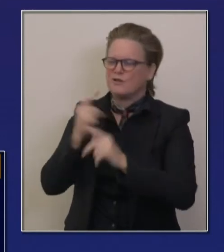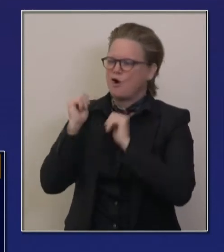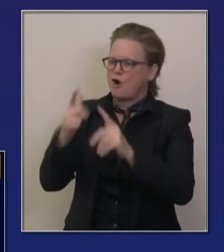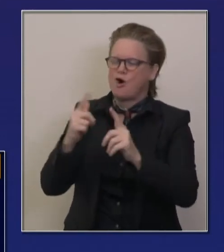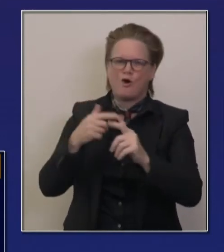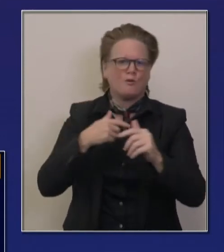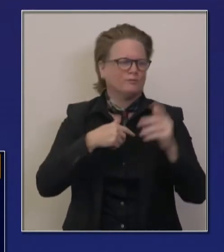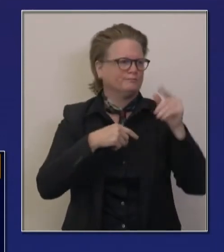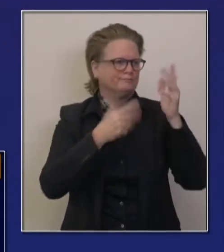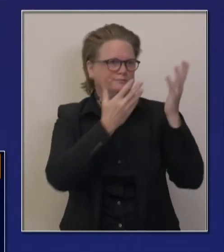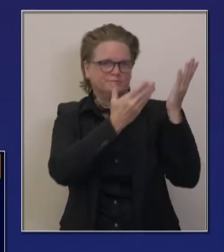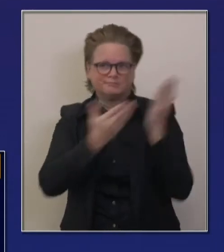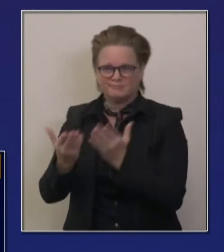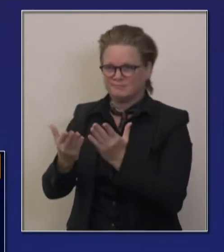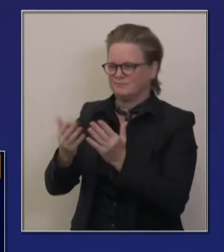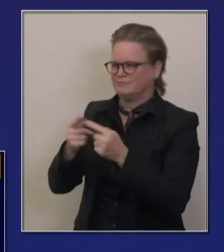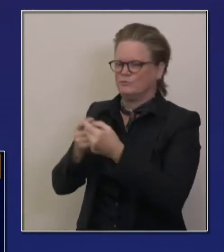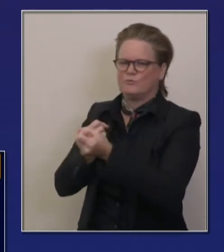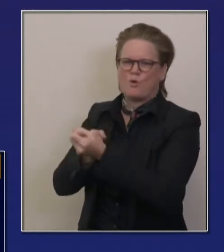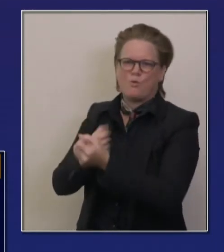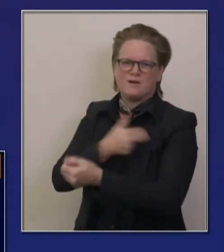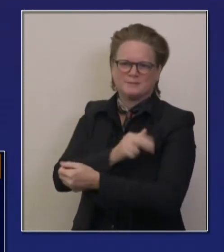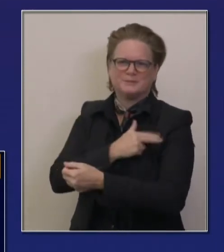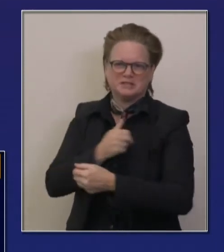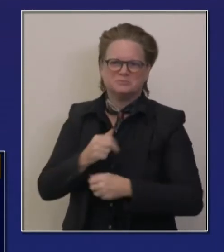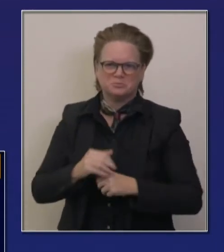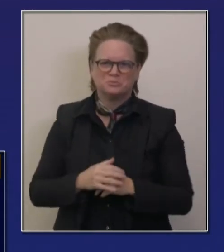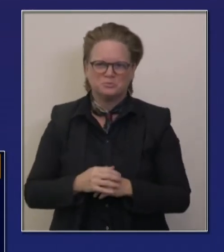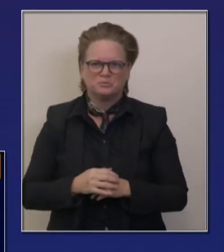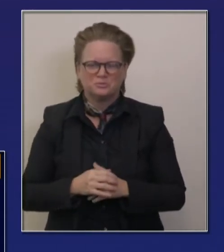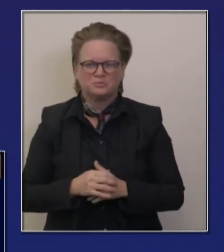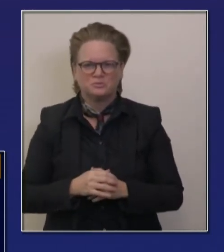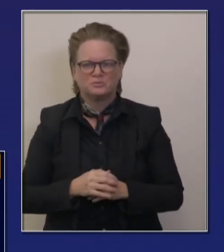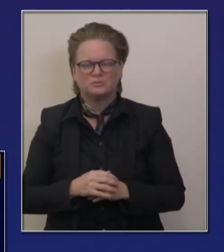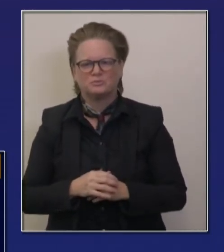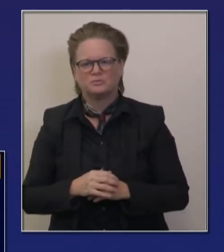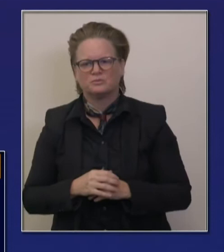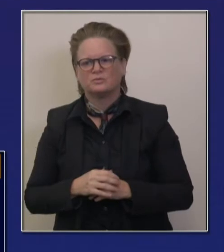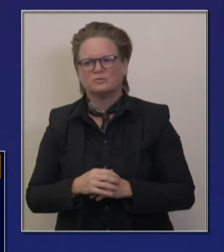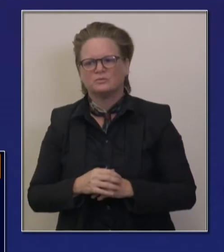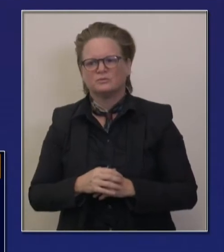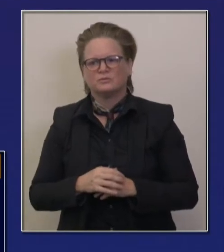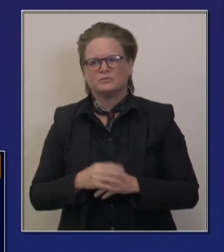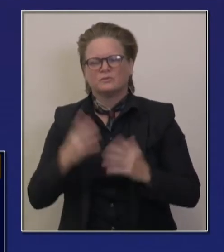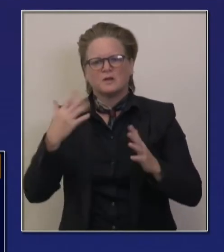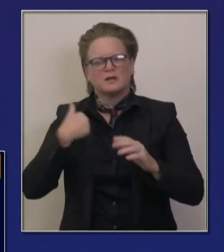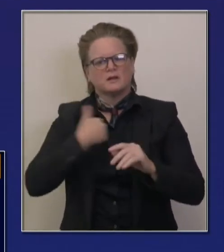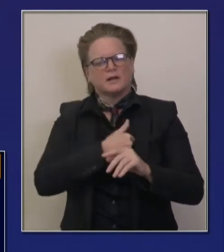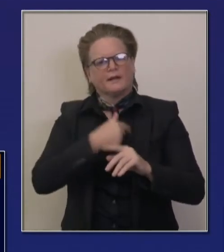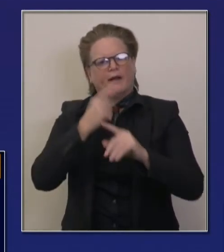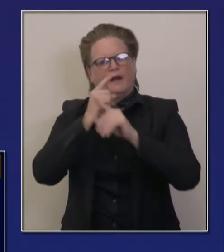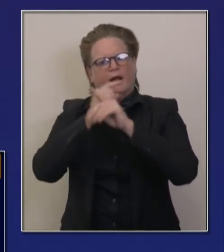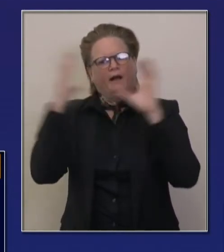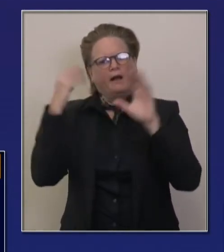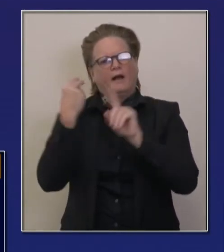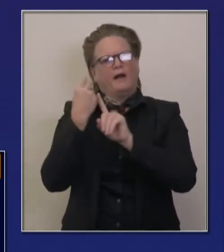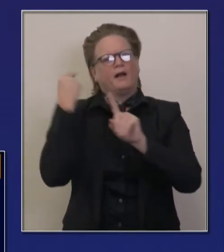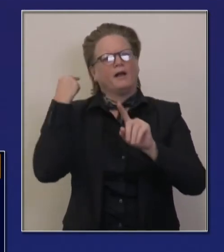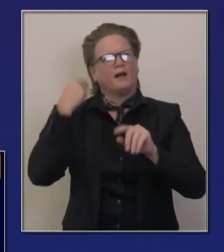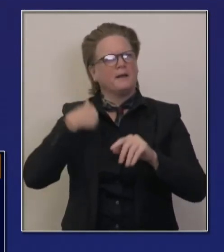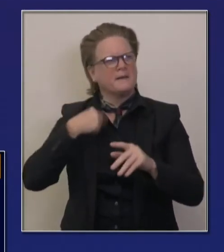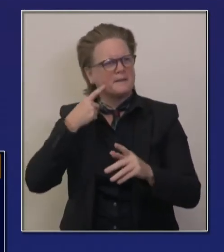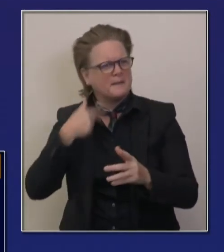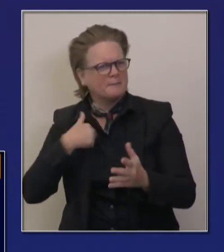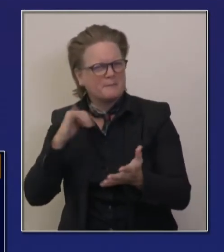remind you, there was some sense that providing vaccinations was unprecedented in American history, and there was a sense of overwhelm.